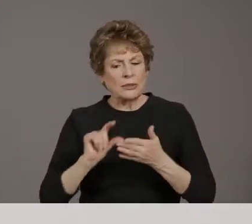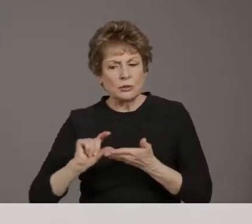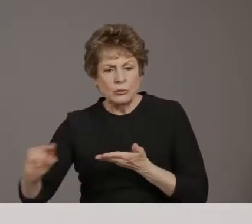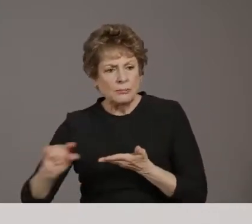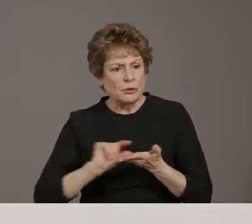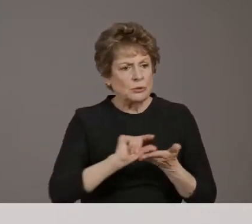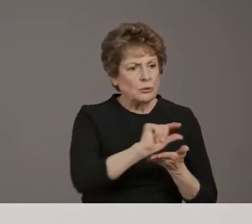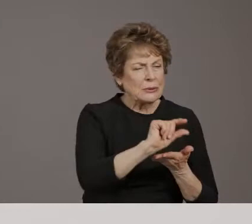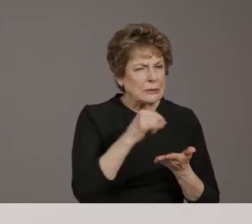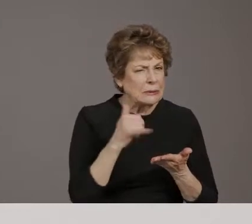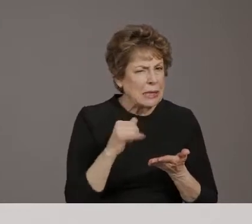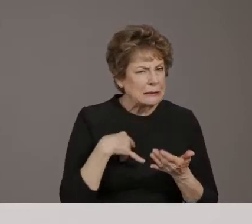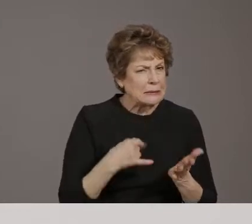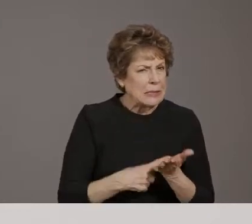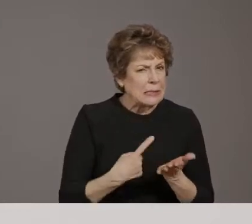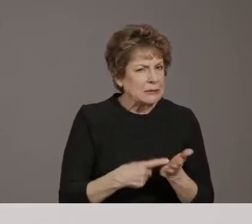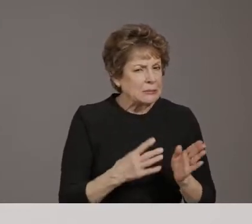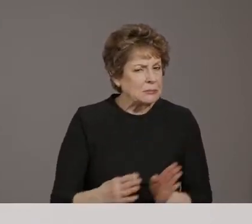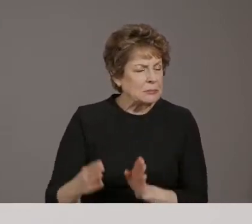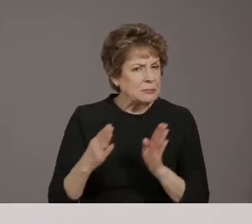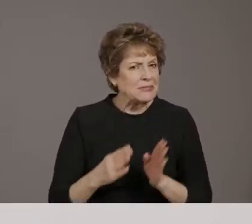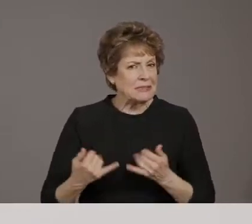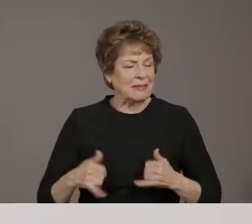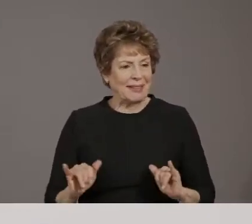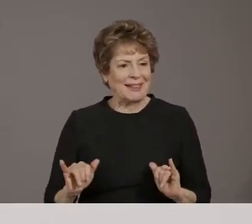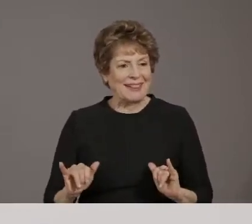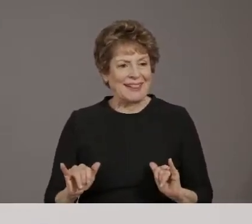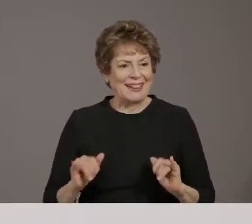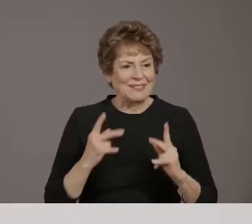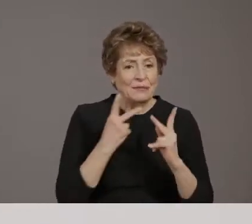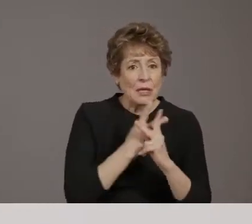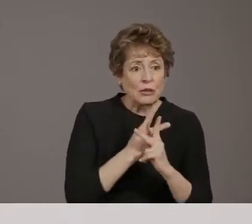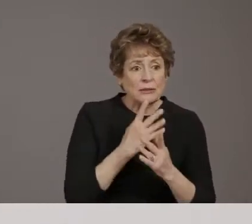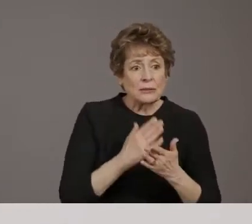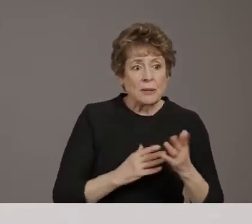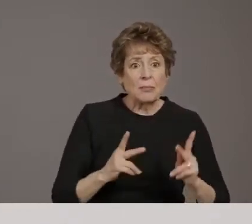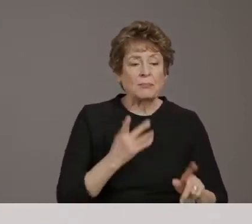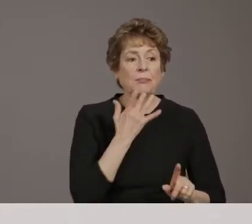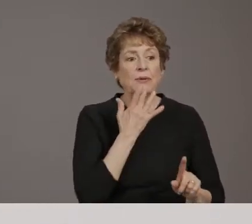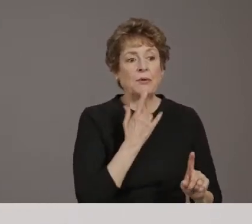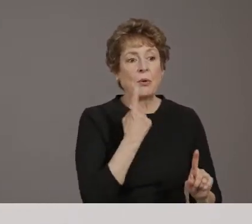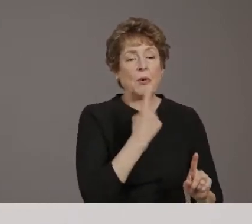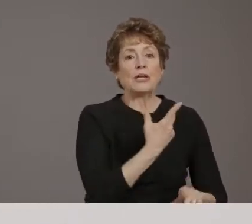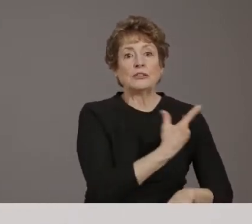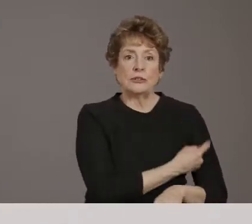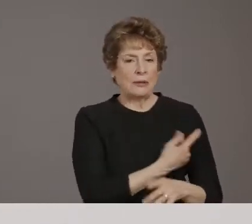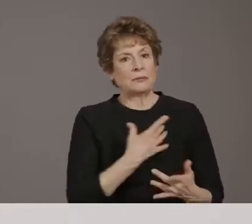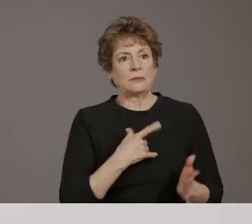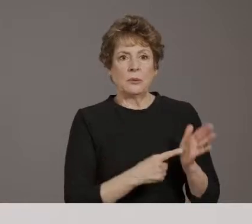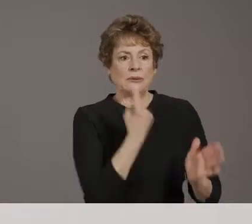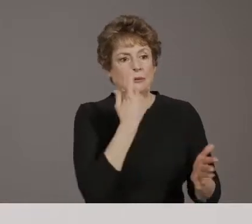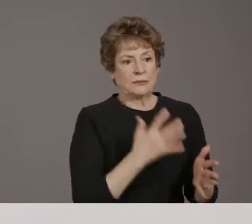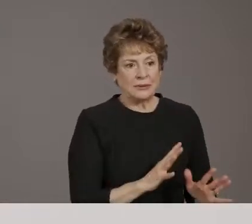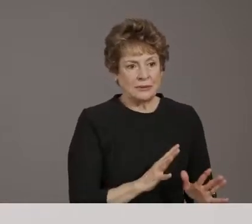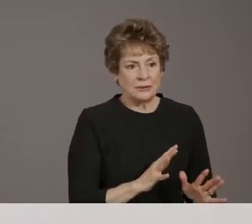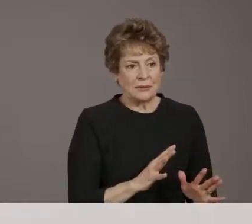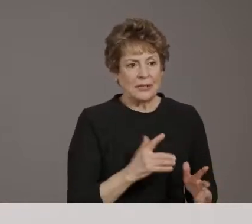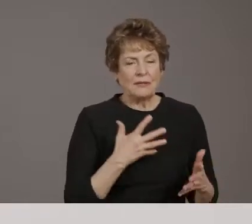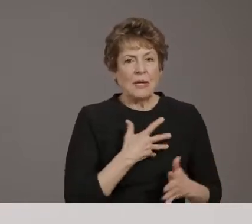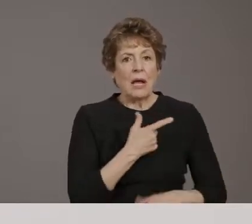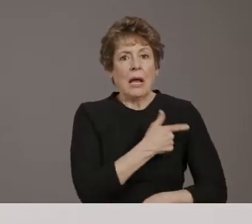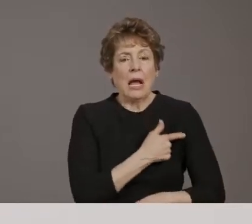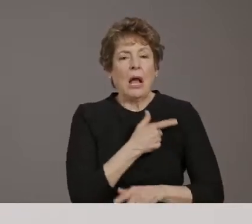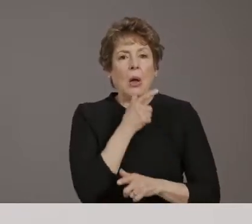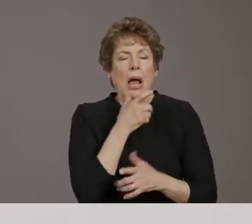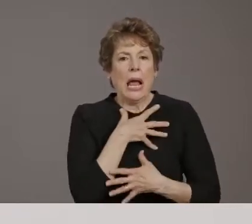but, um, trying to figure out because there's going to be people who want the one dose because they're either afraid of needles or they don't want to come back or there's going to be people